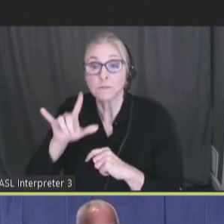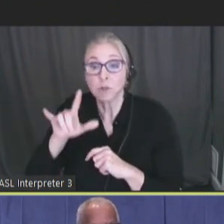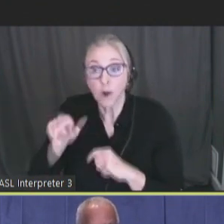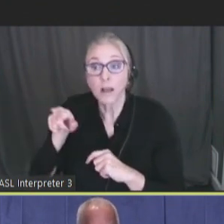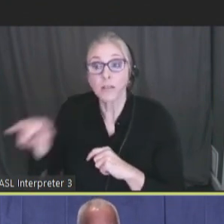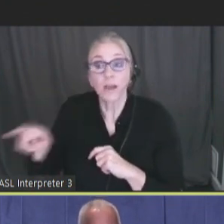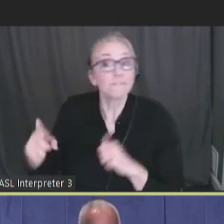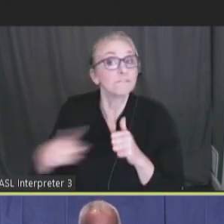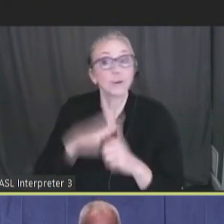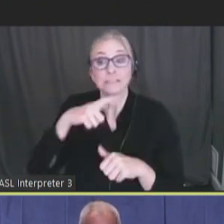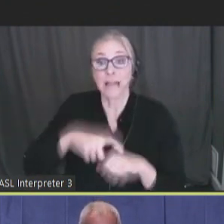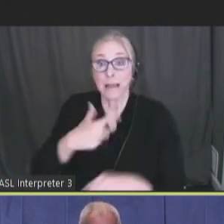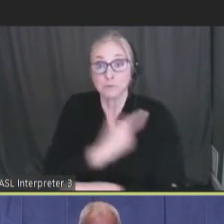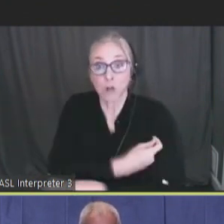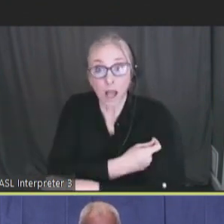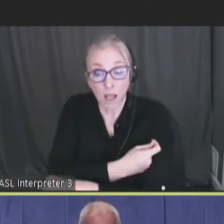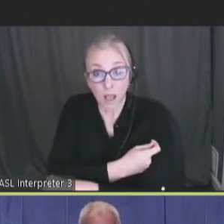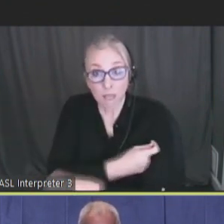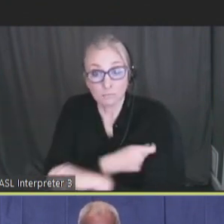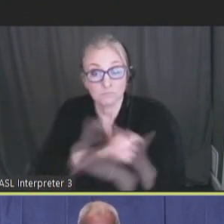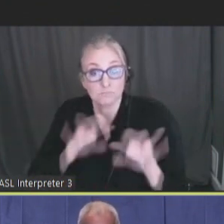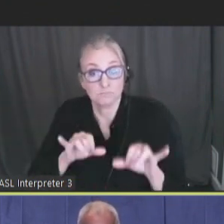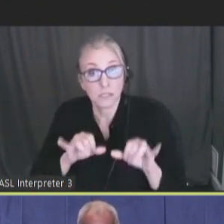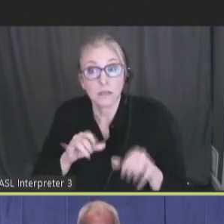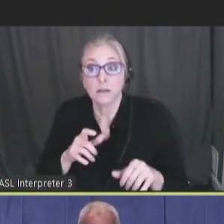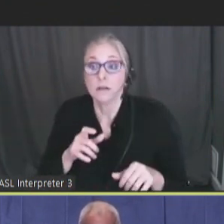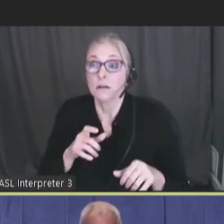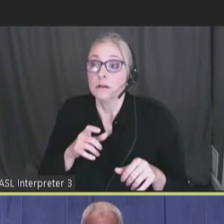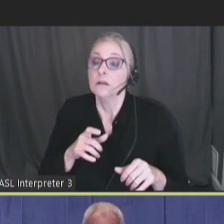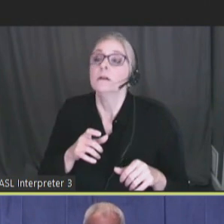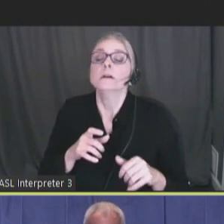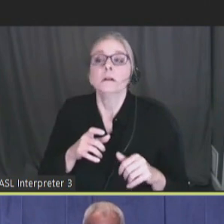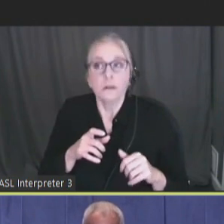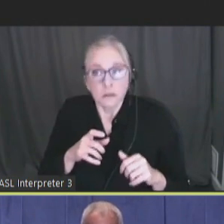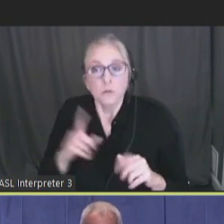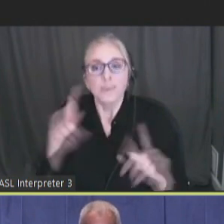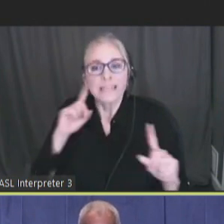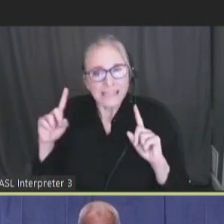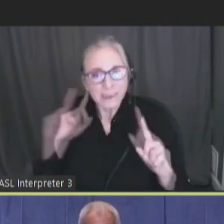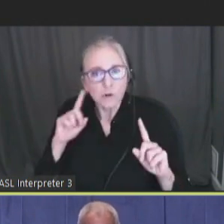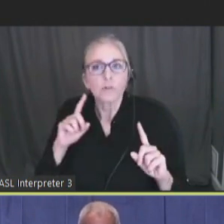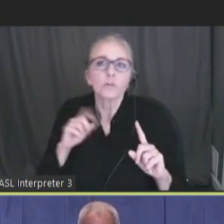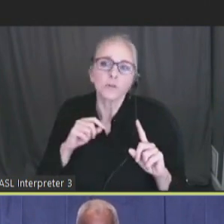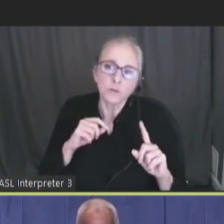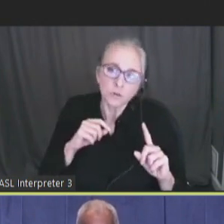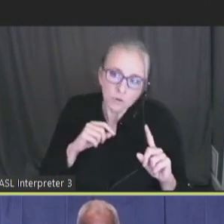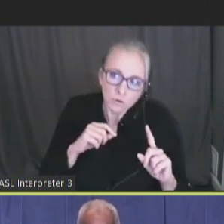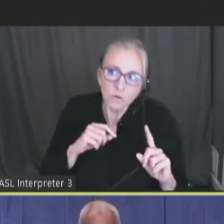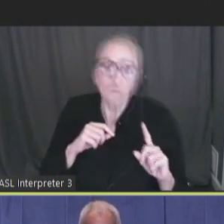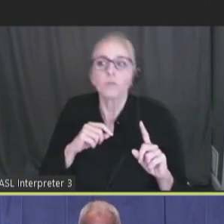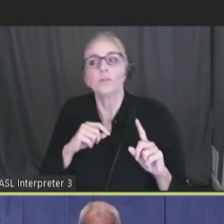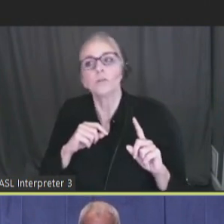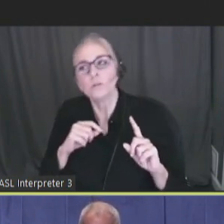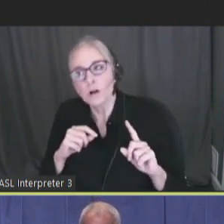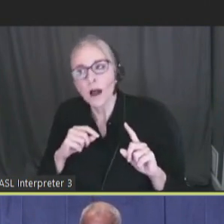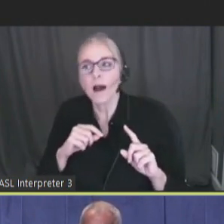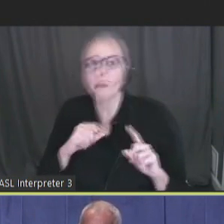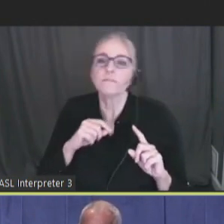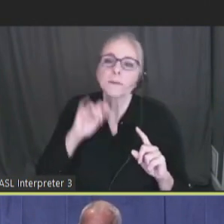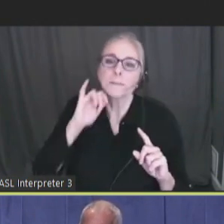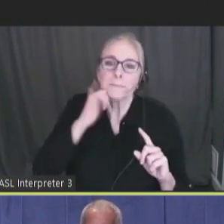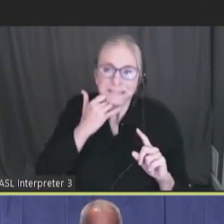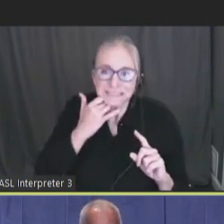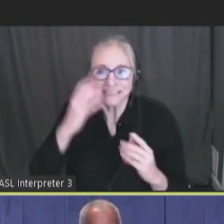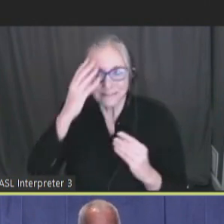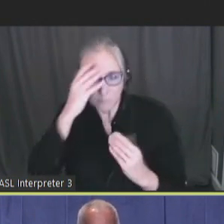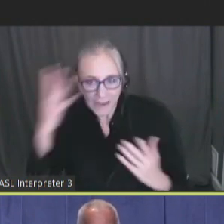their first time getting any vaccine. And it's, we hear all kinds of types of misinformation. And